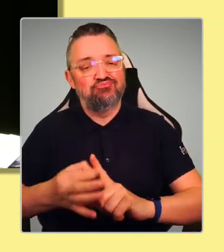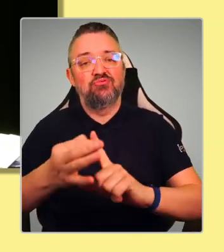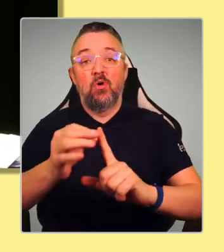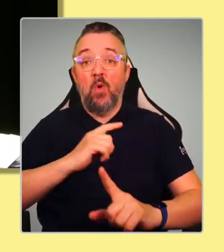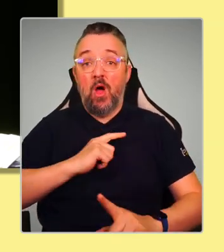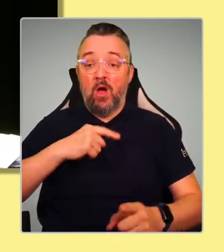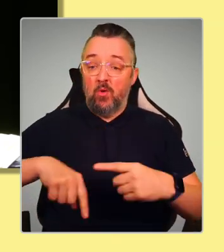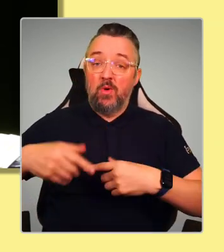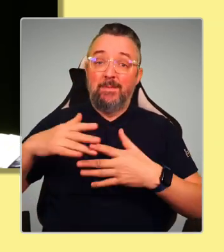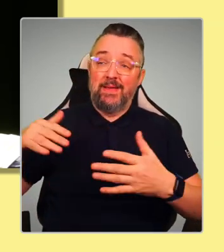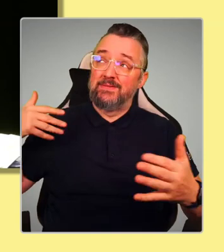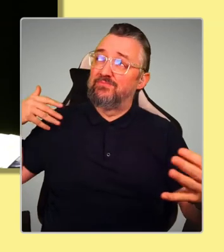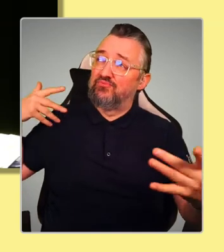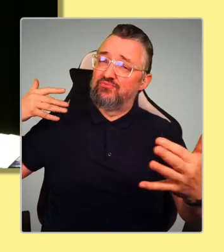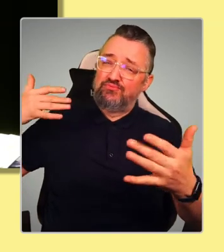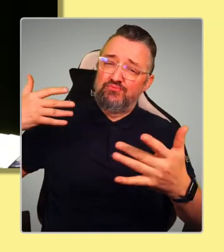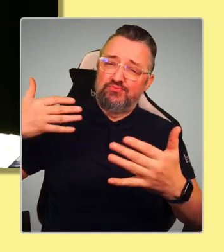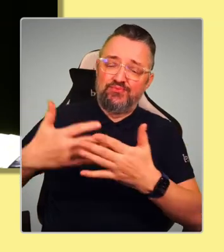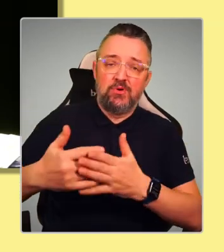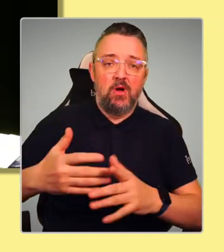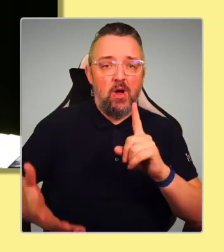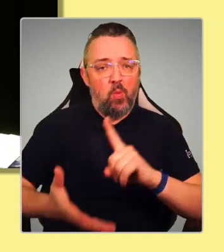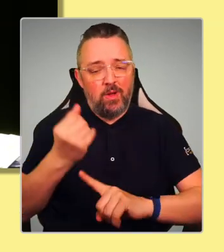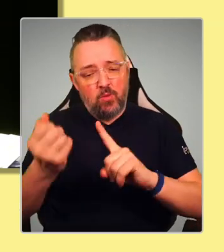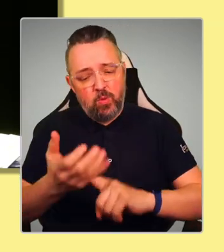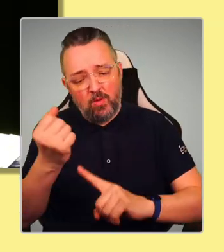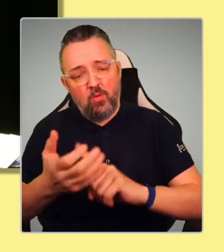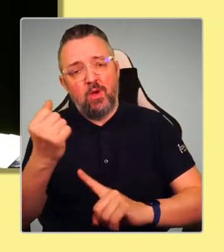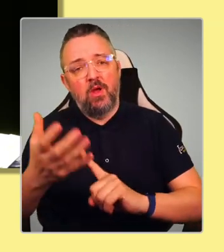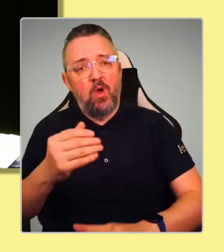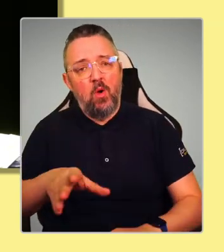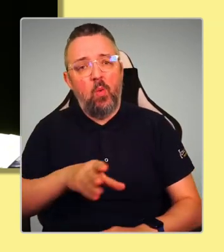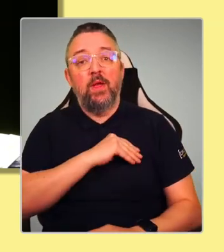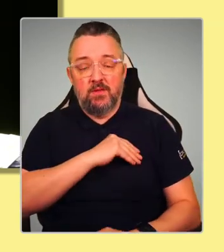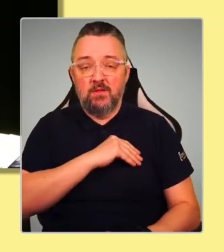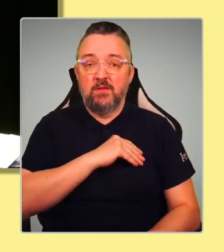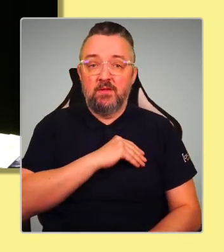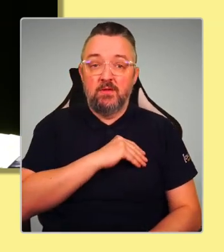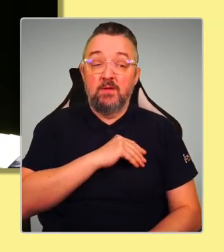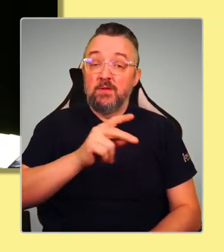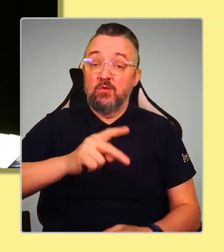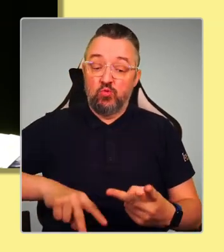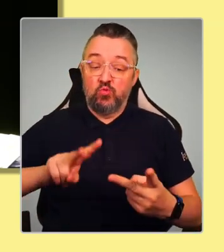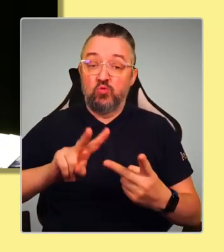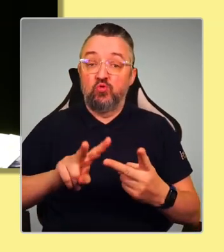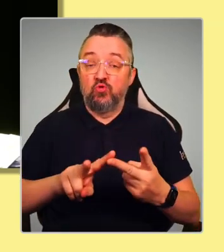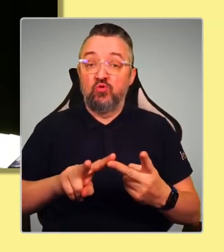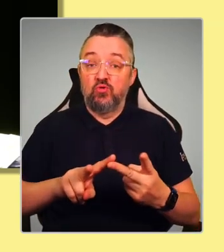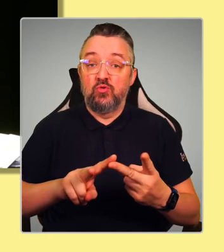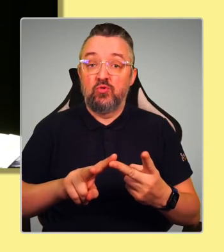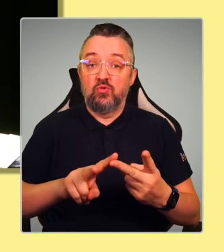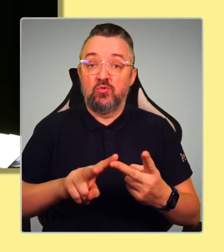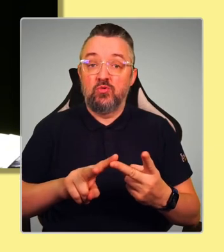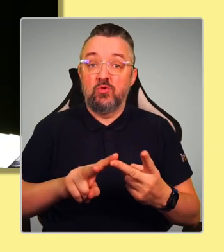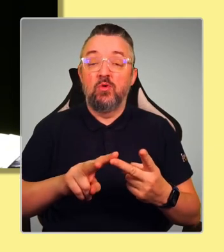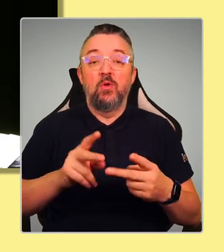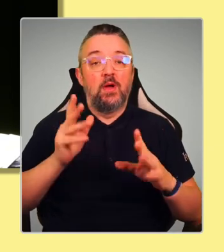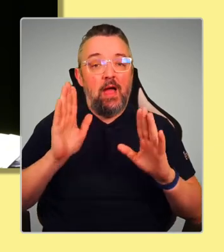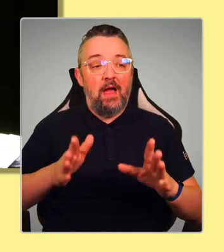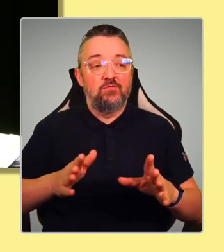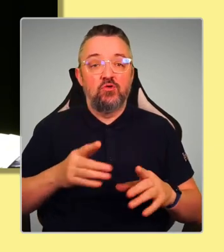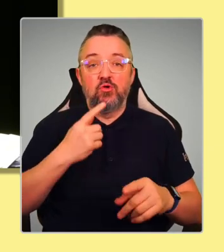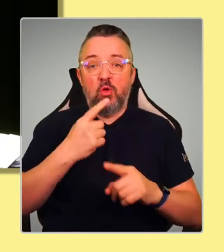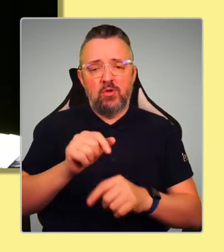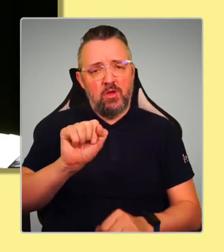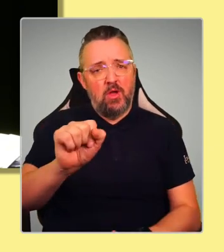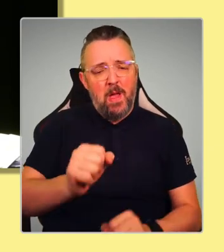after election and grow our popular support. The second thing we have to do is speak to your priorities, as I've mentioned